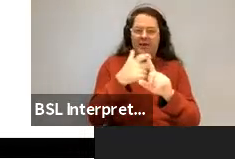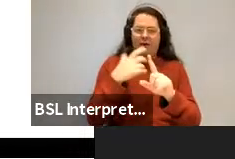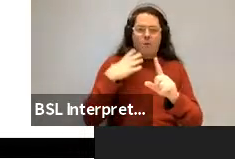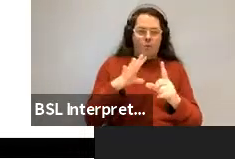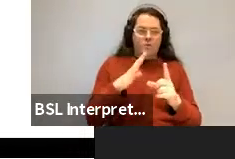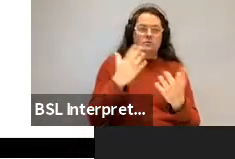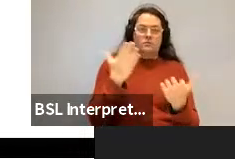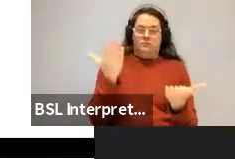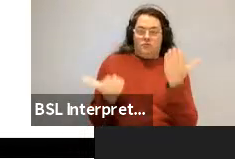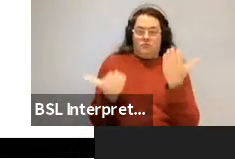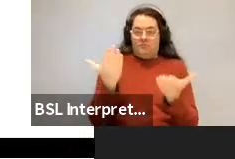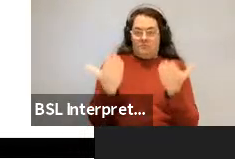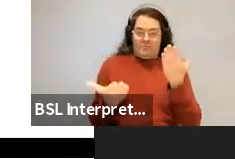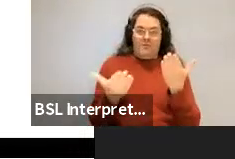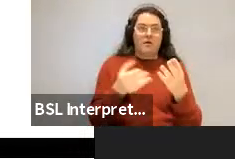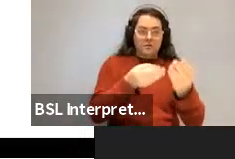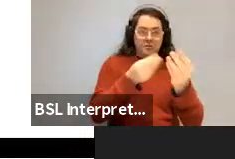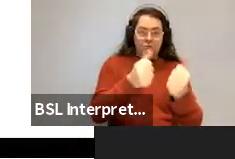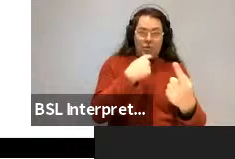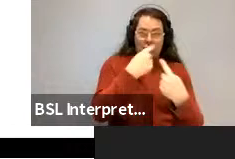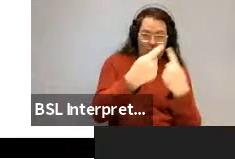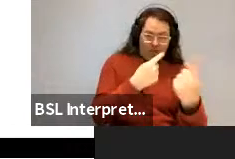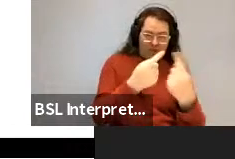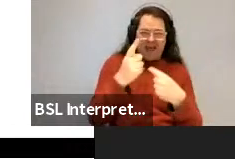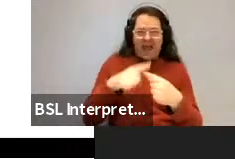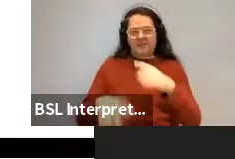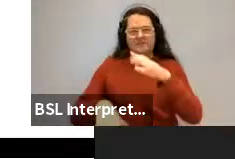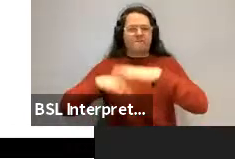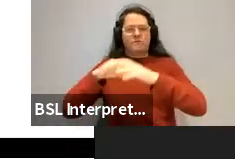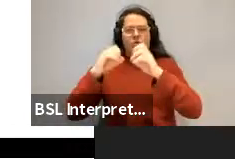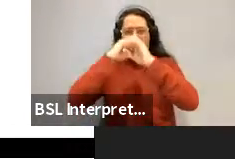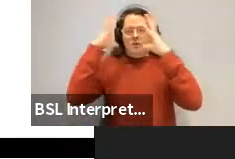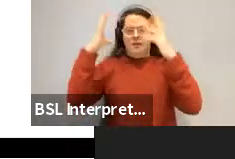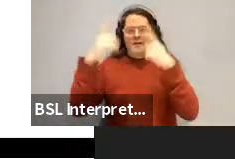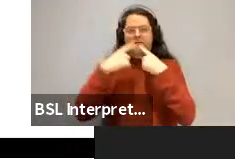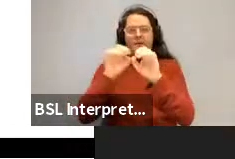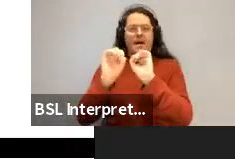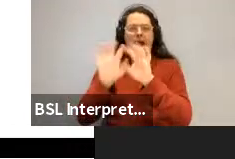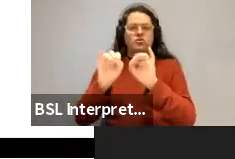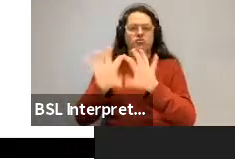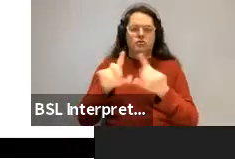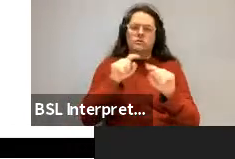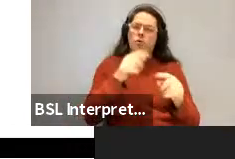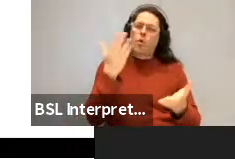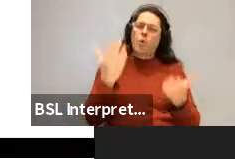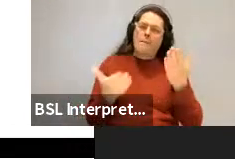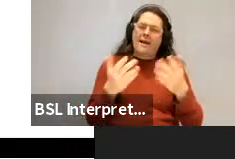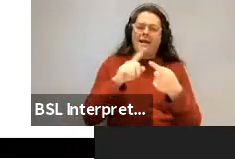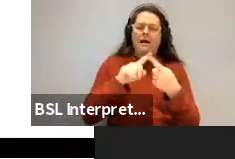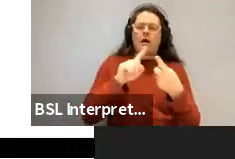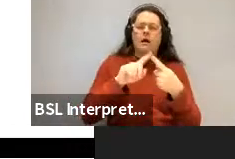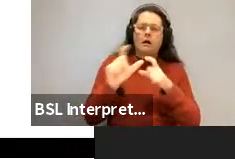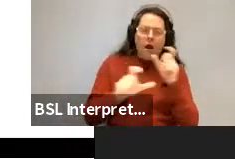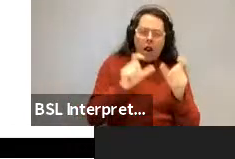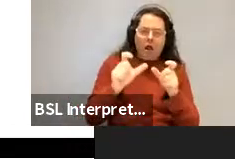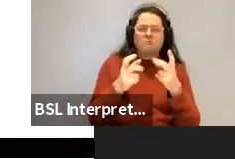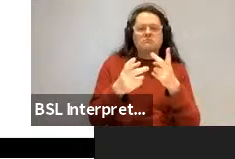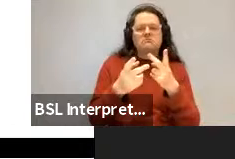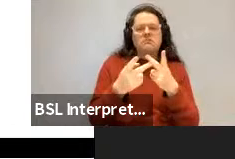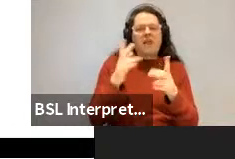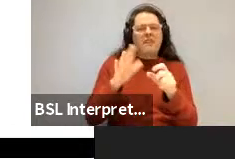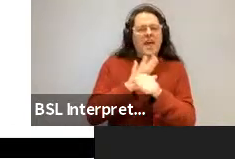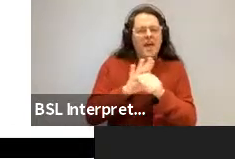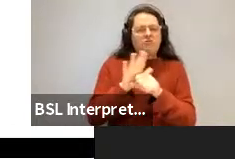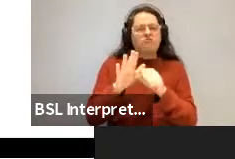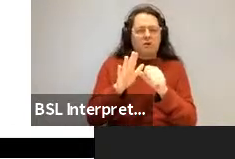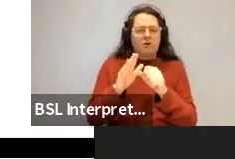language. And she's got data and analyses of color and other domains. And Frank